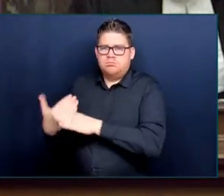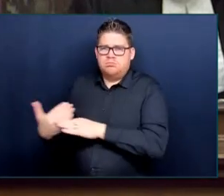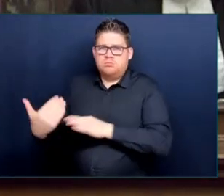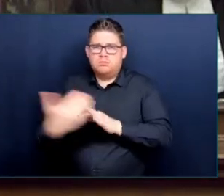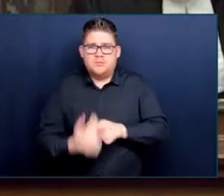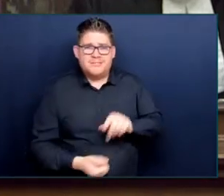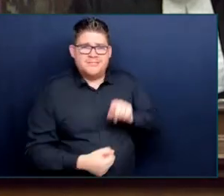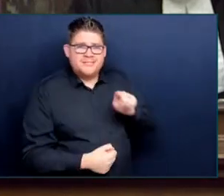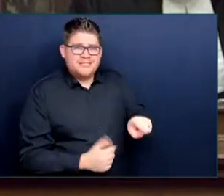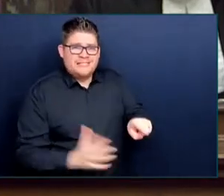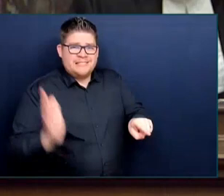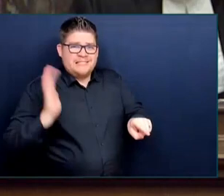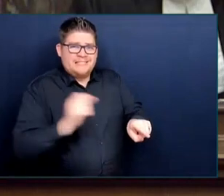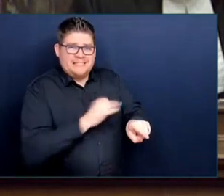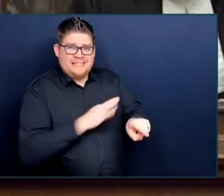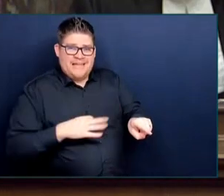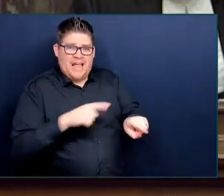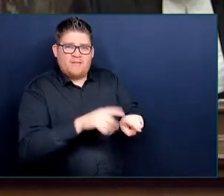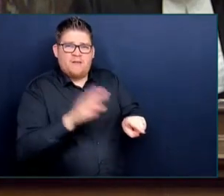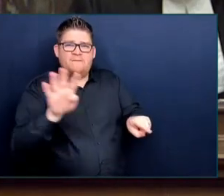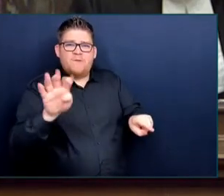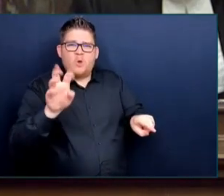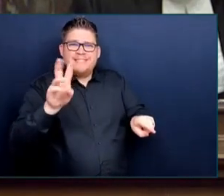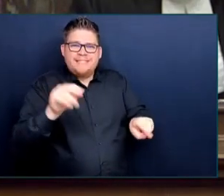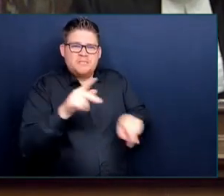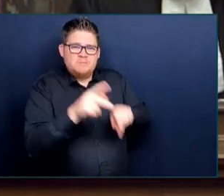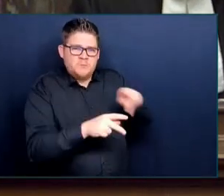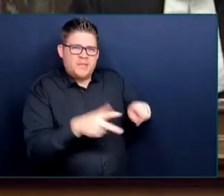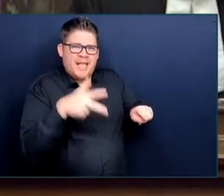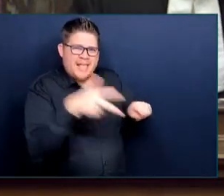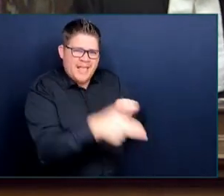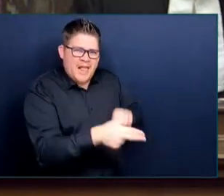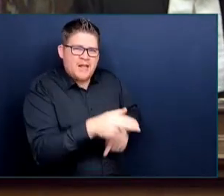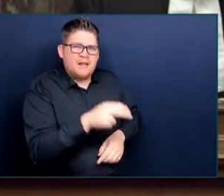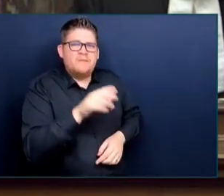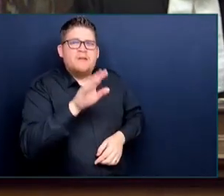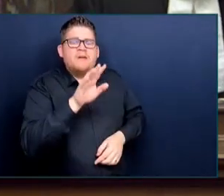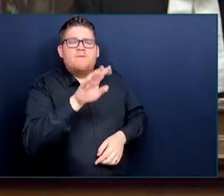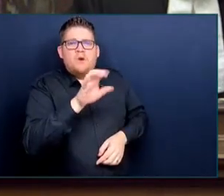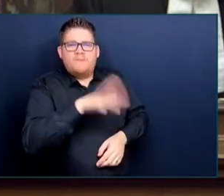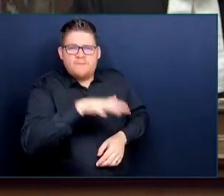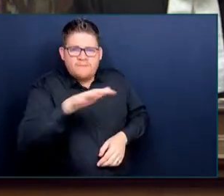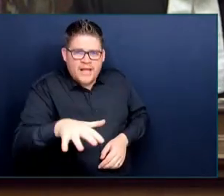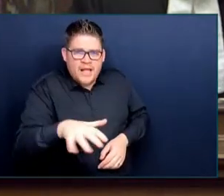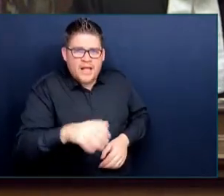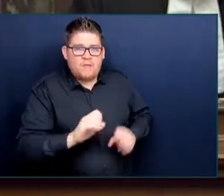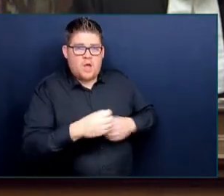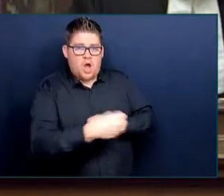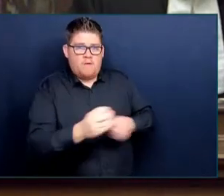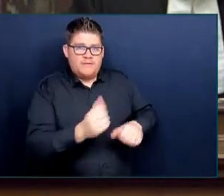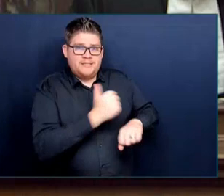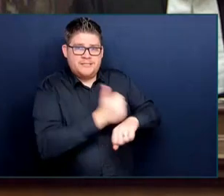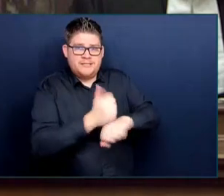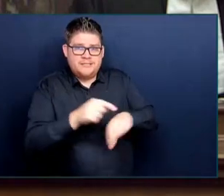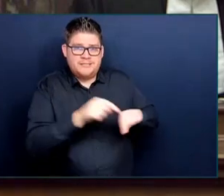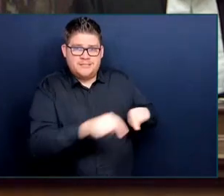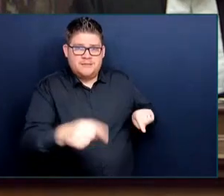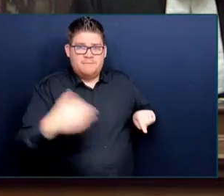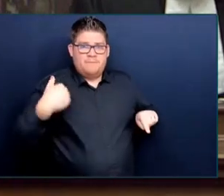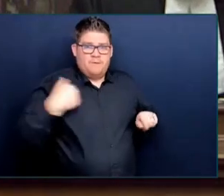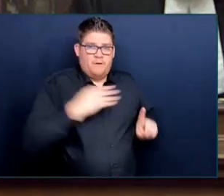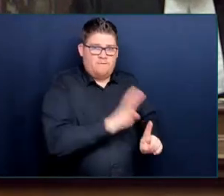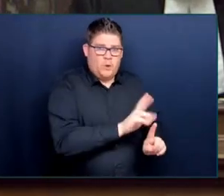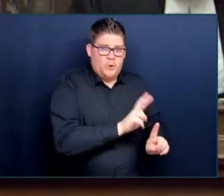And the number of offices from 42 to just seven. That's what they thought about access to justice, Mr. Speaker. Members. We've been continually